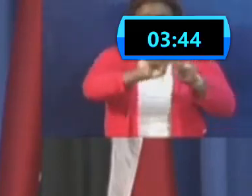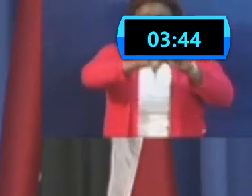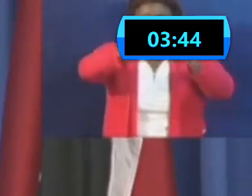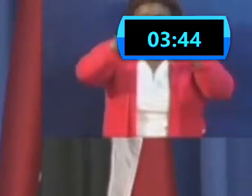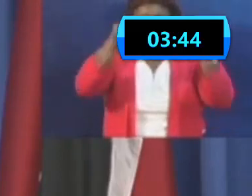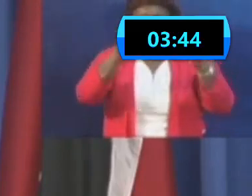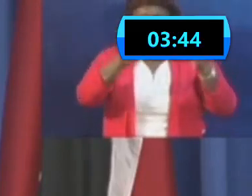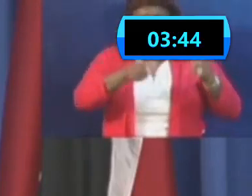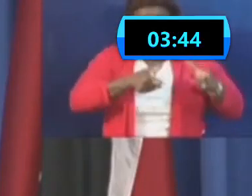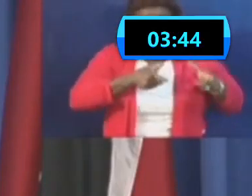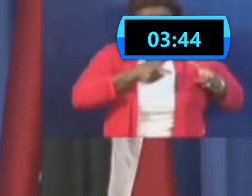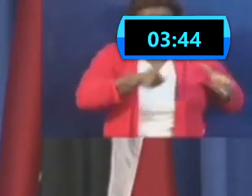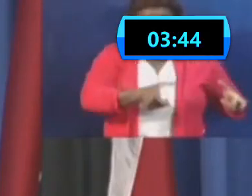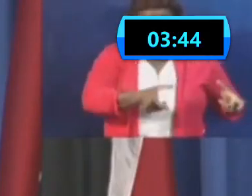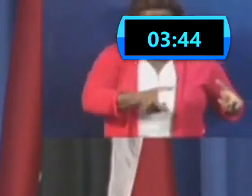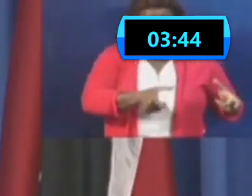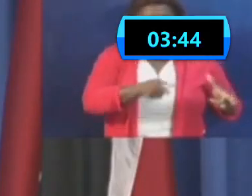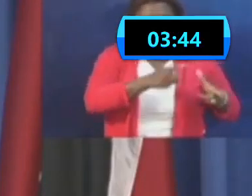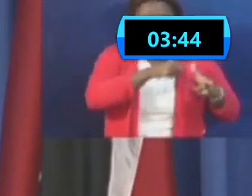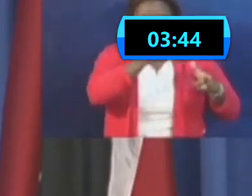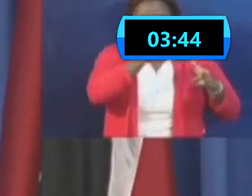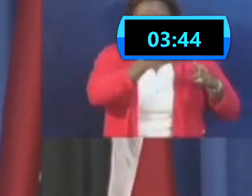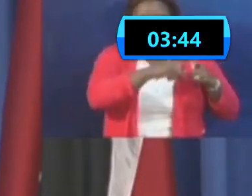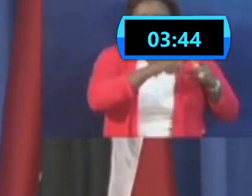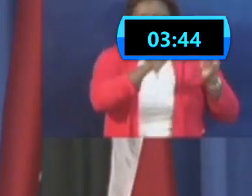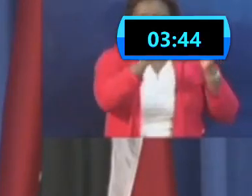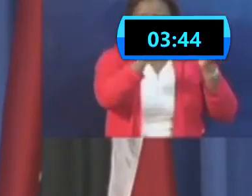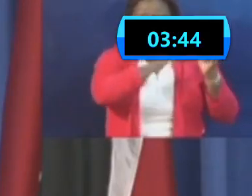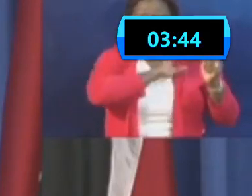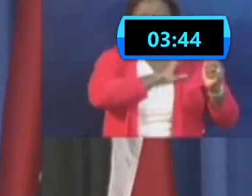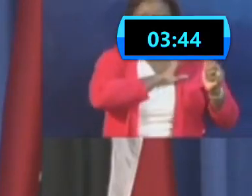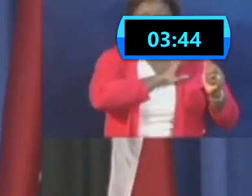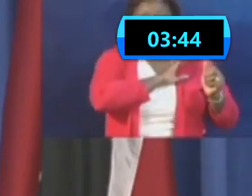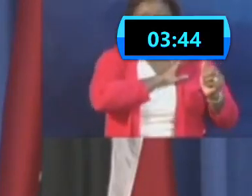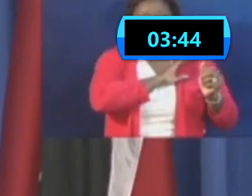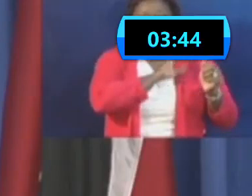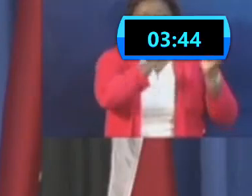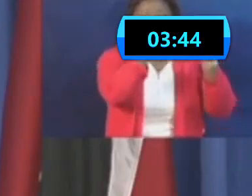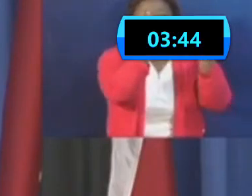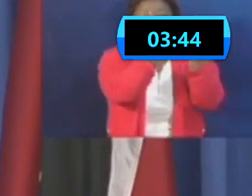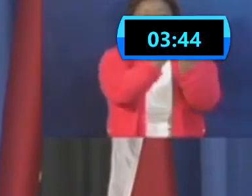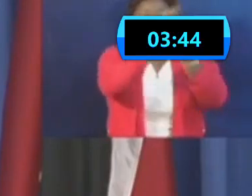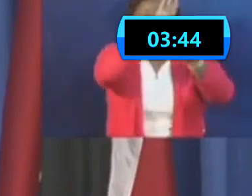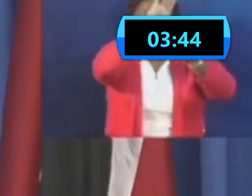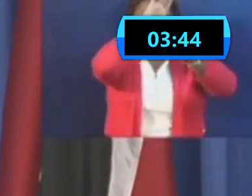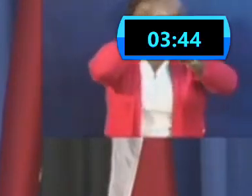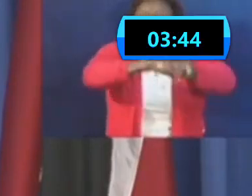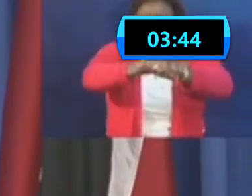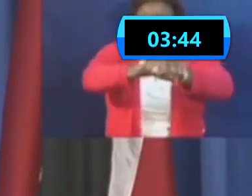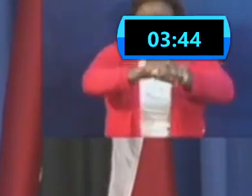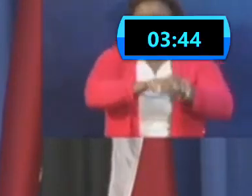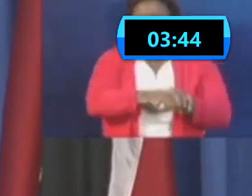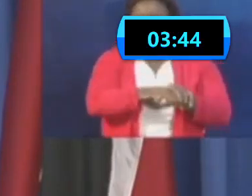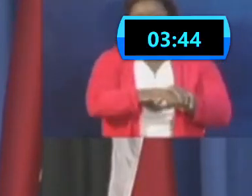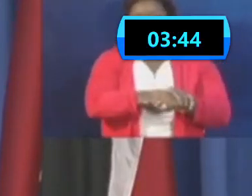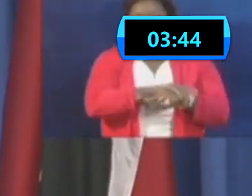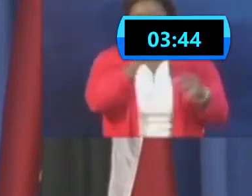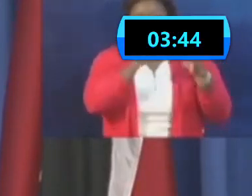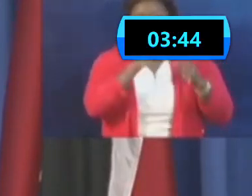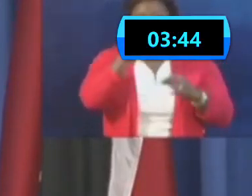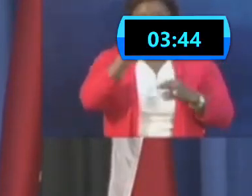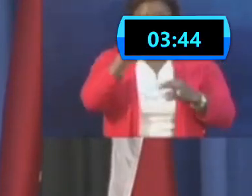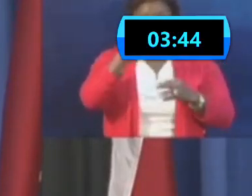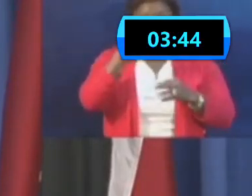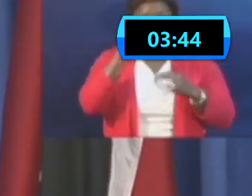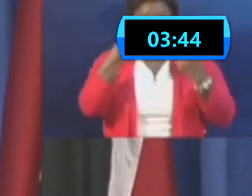of course, that is enforcement by the TTPS. However, we have taken a decision in-house that if someone, the CMOH tries